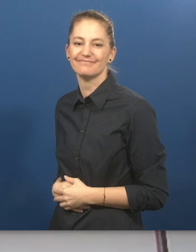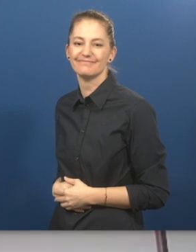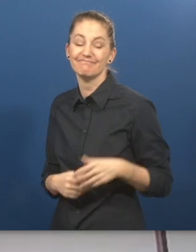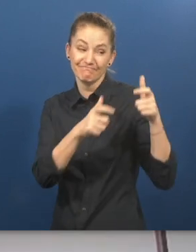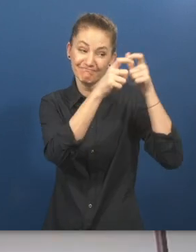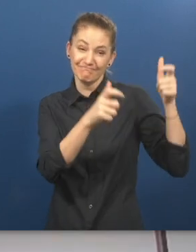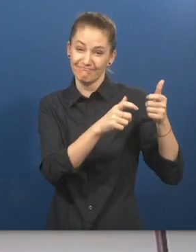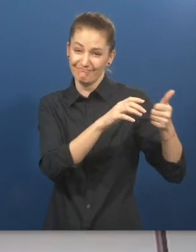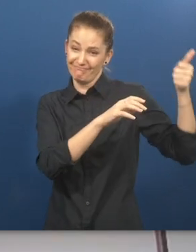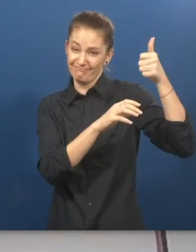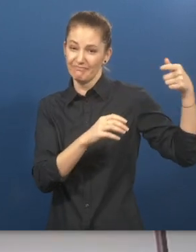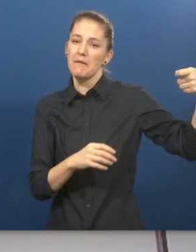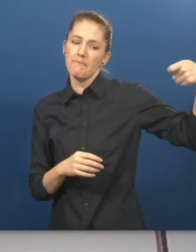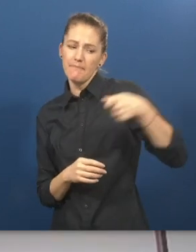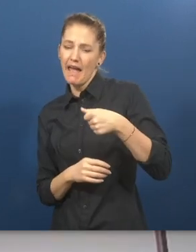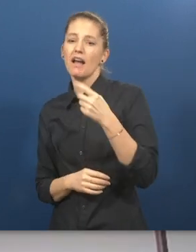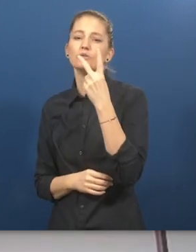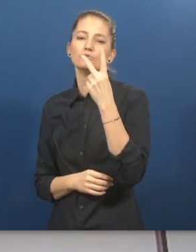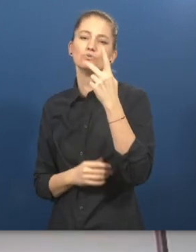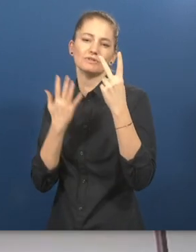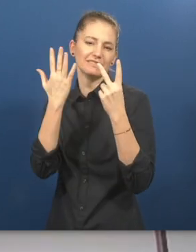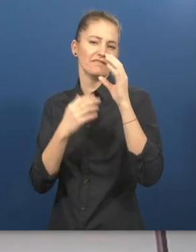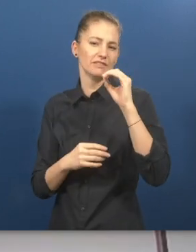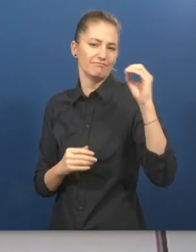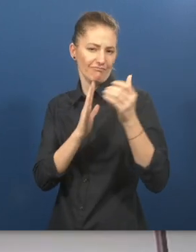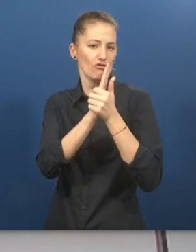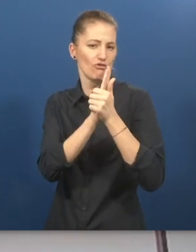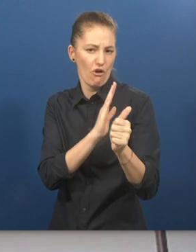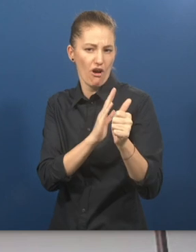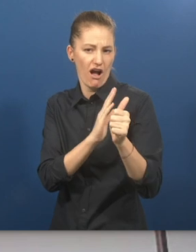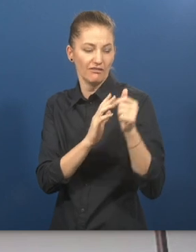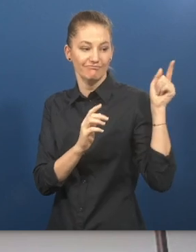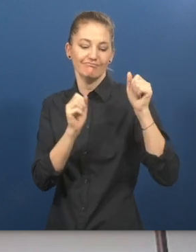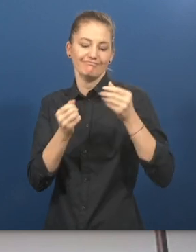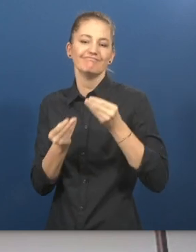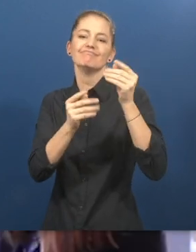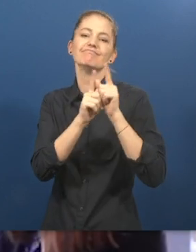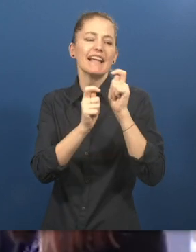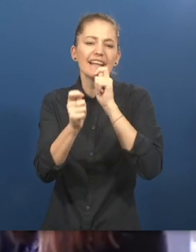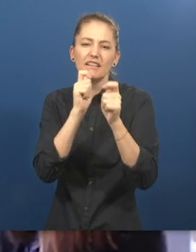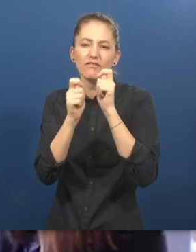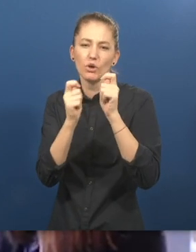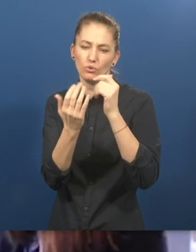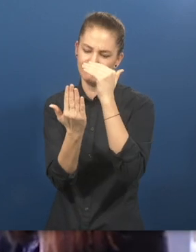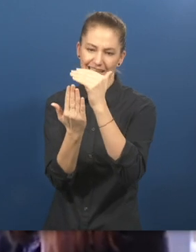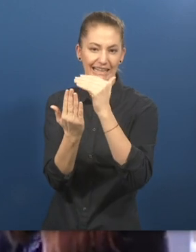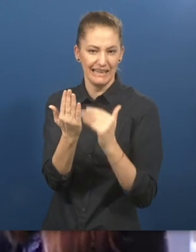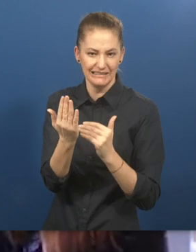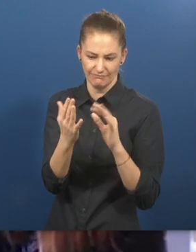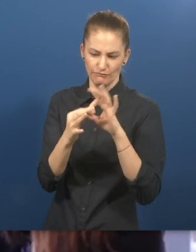Employers pay around 2,700 US dollars to attract, interview,